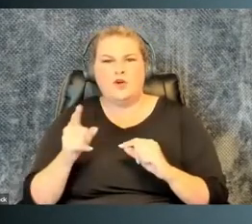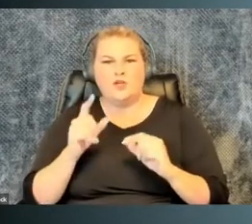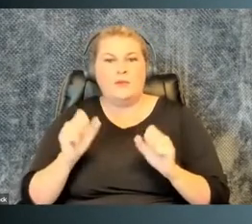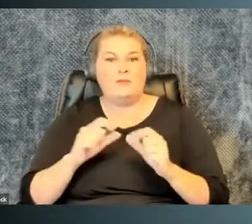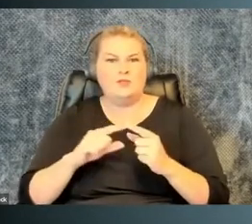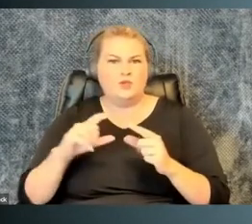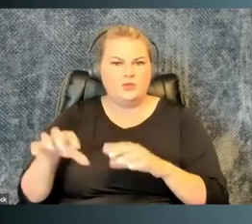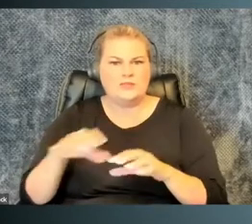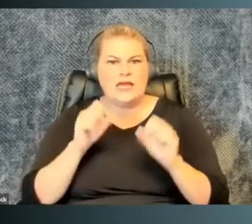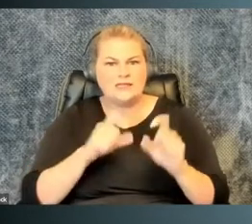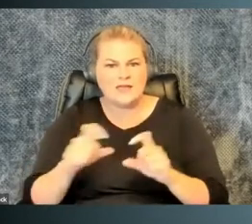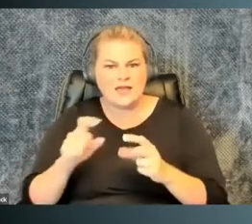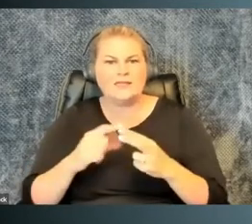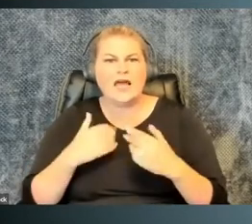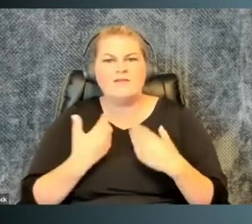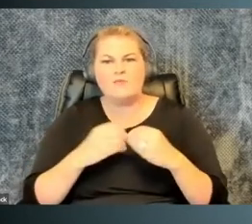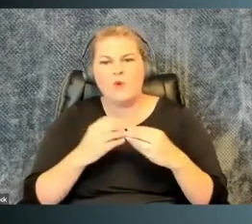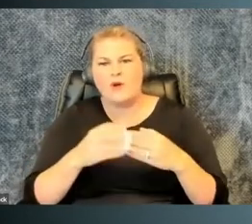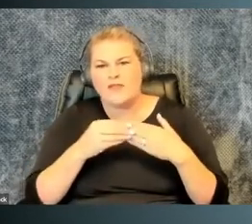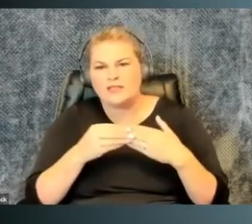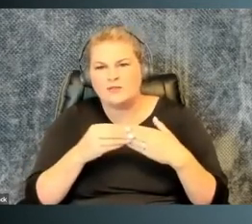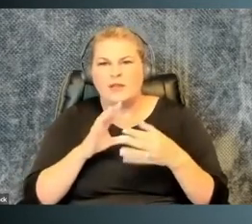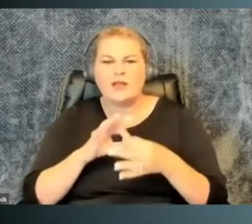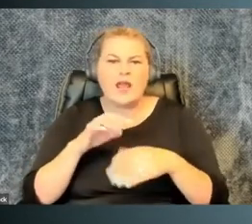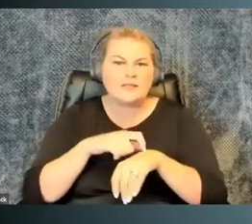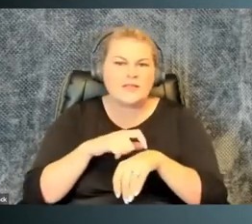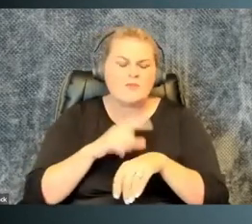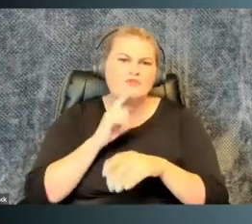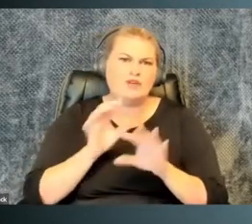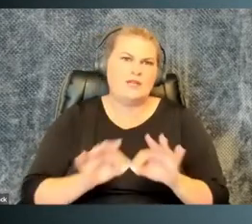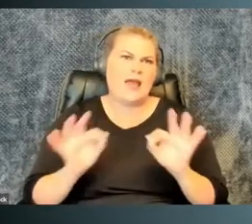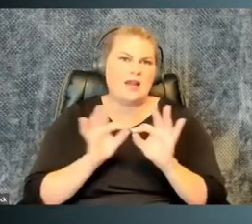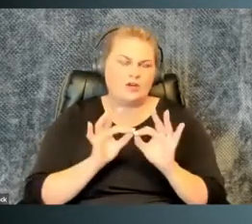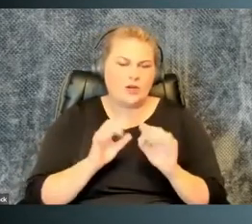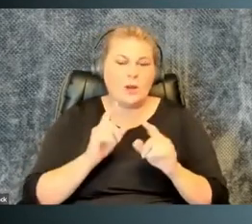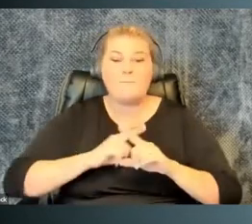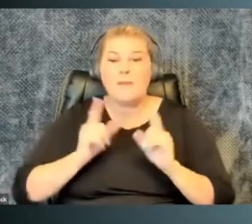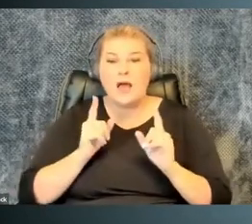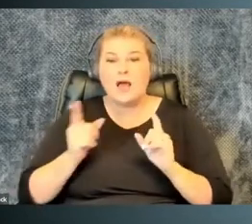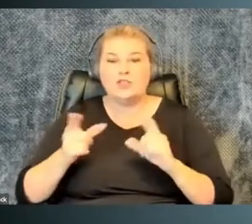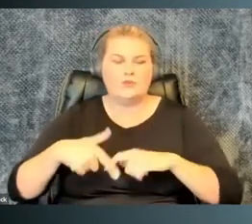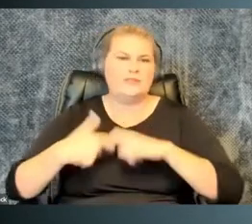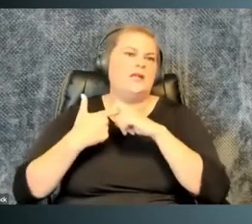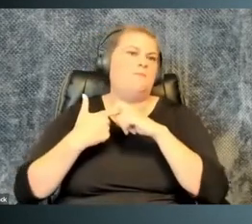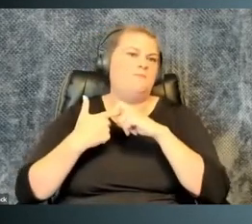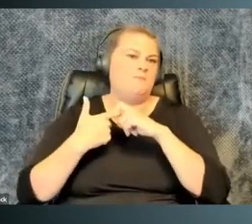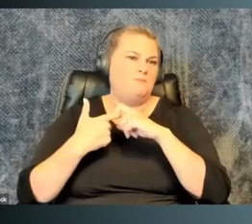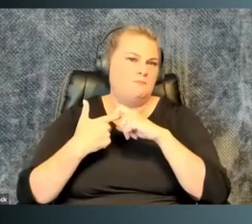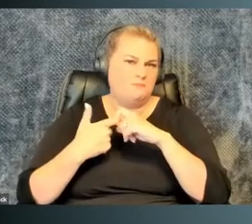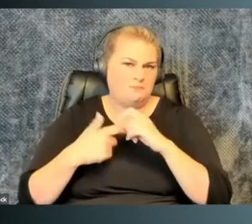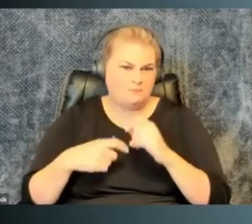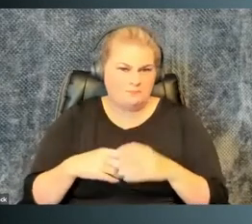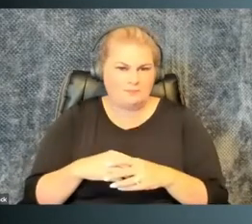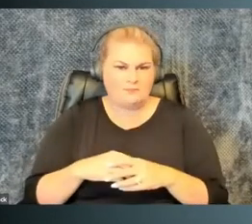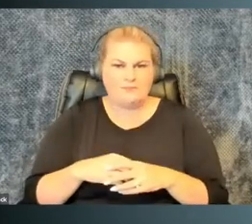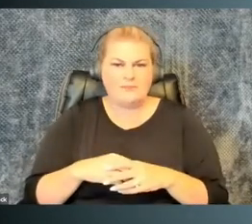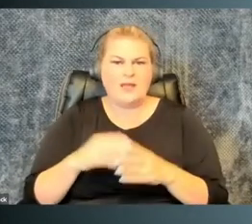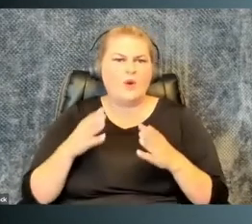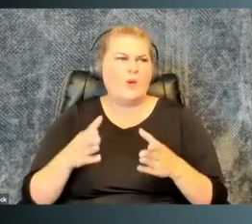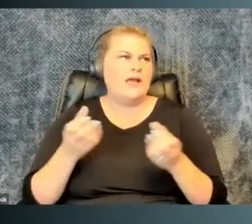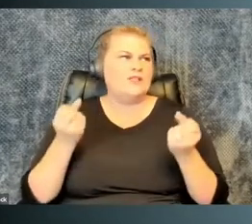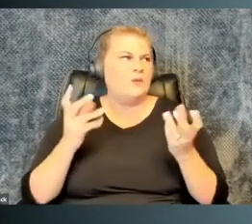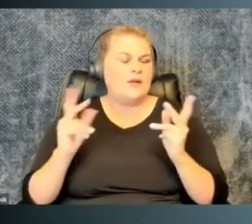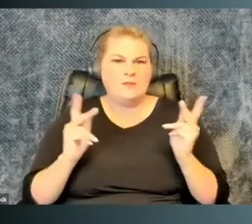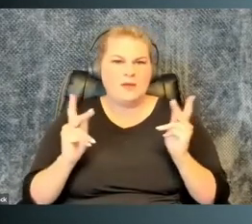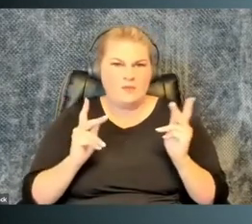a huge difference to her being able to take those tests, getting more flexibility on time really mattered. But she was held up,